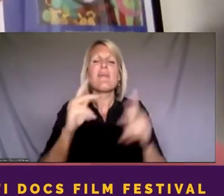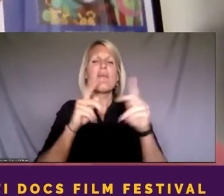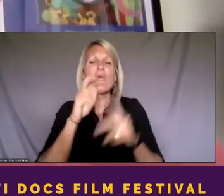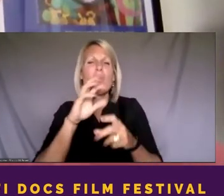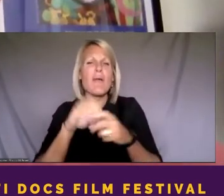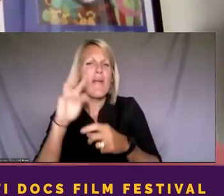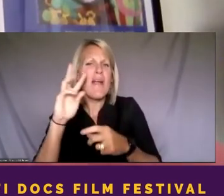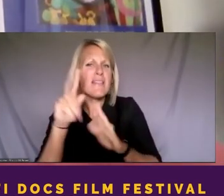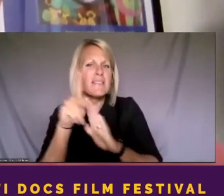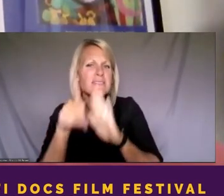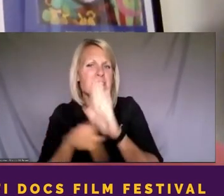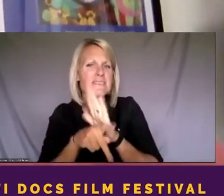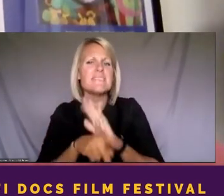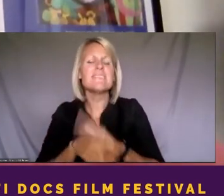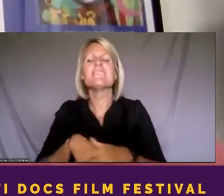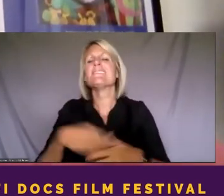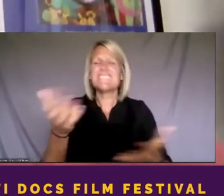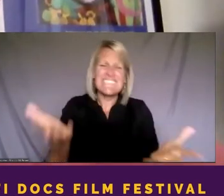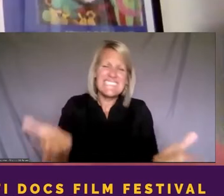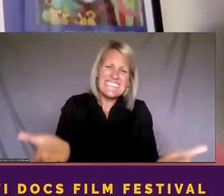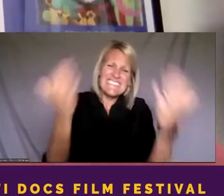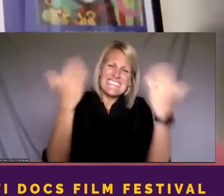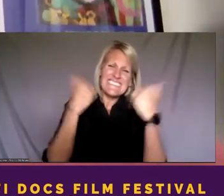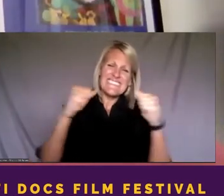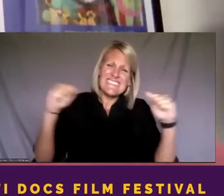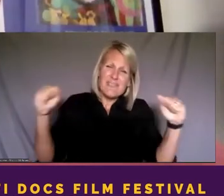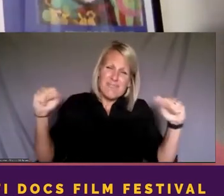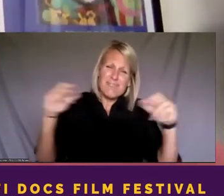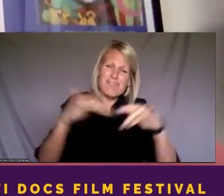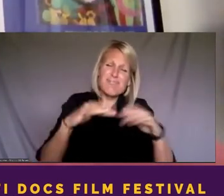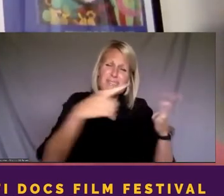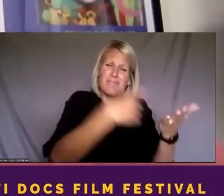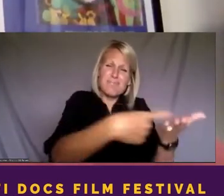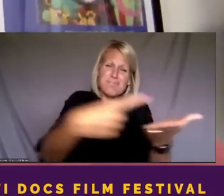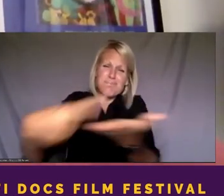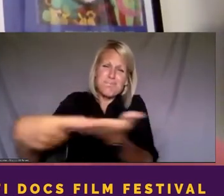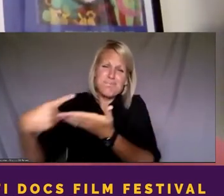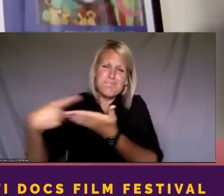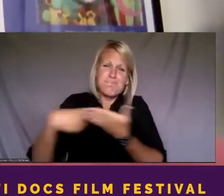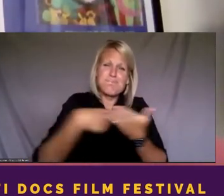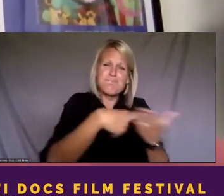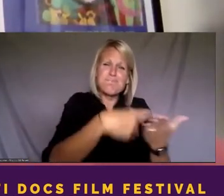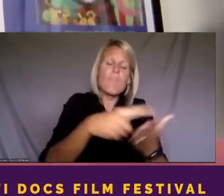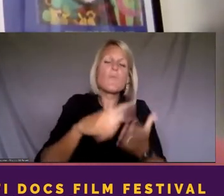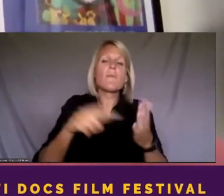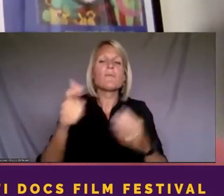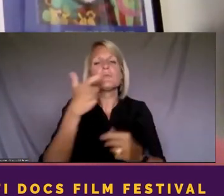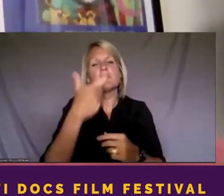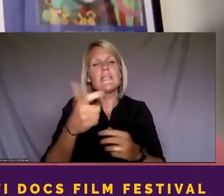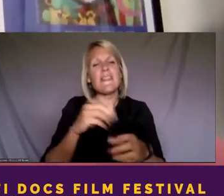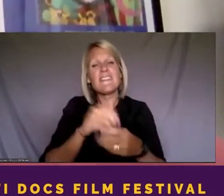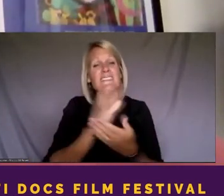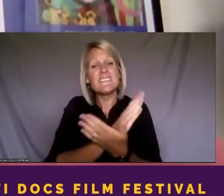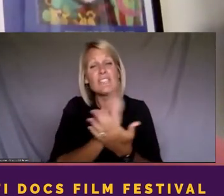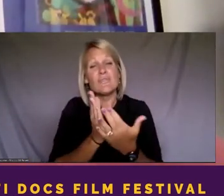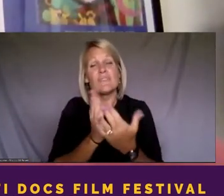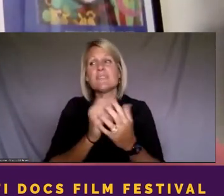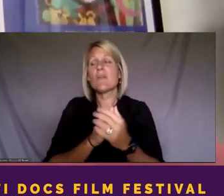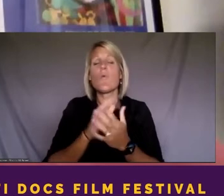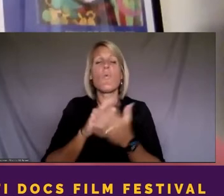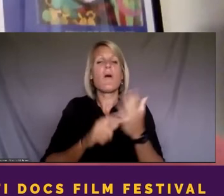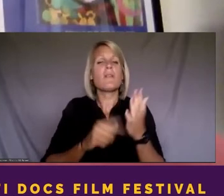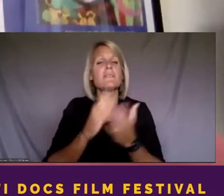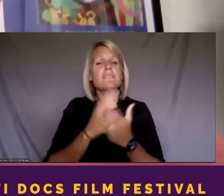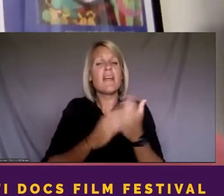to talk about what they had been able to watch in the series to talk about, you know, what are the most pressing issues